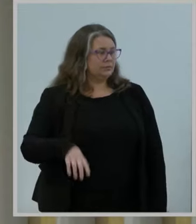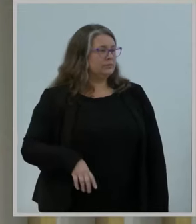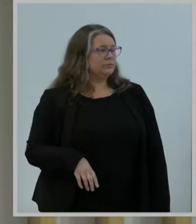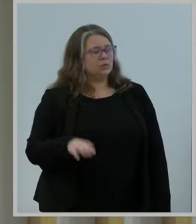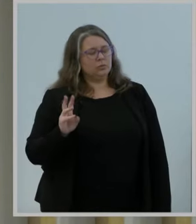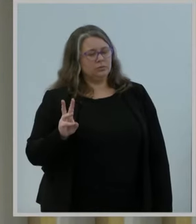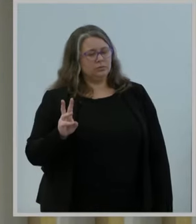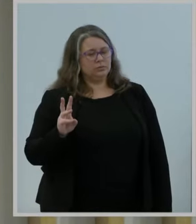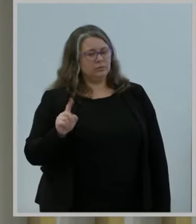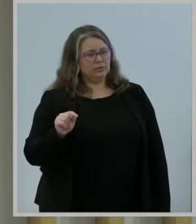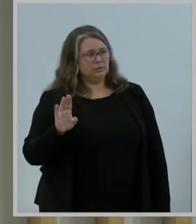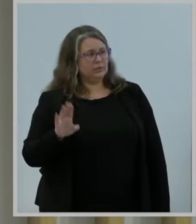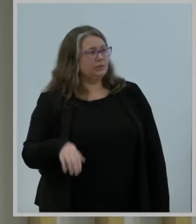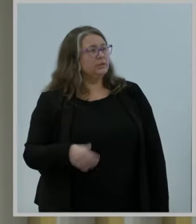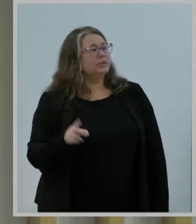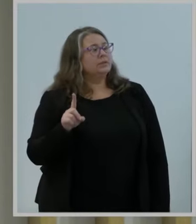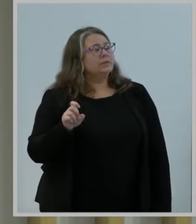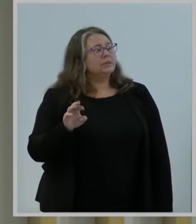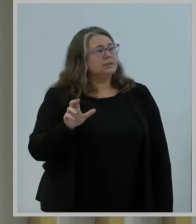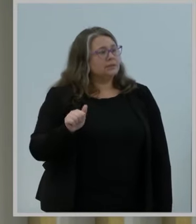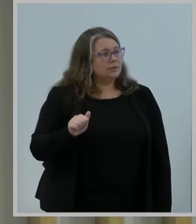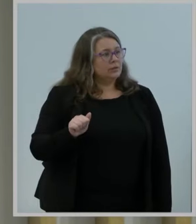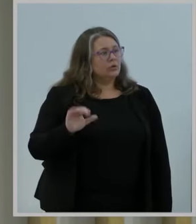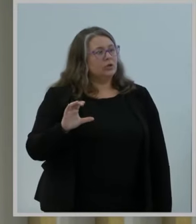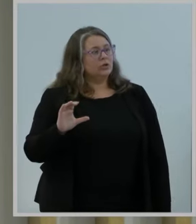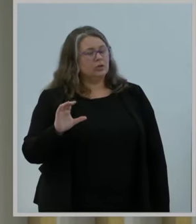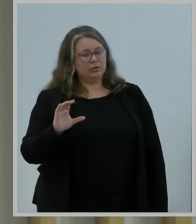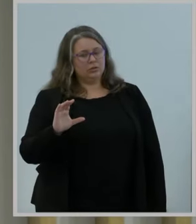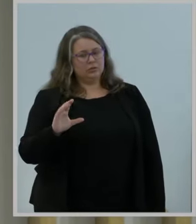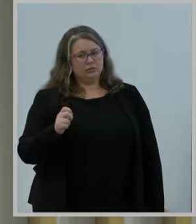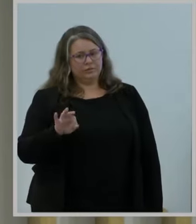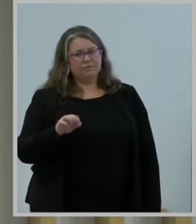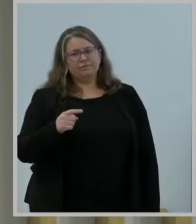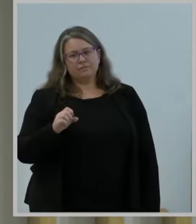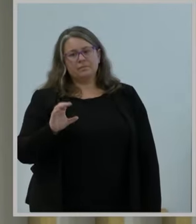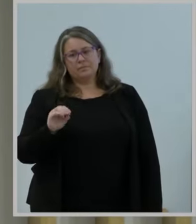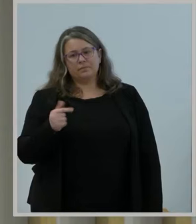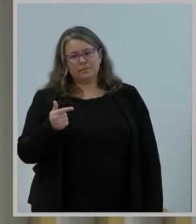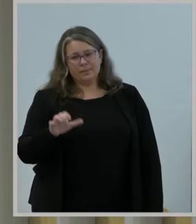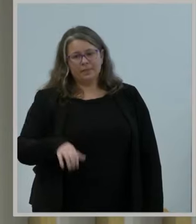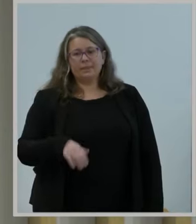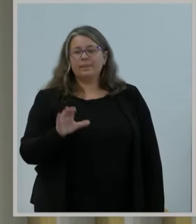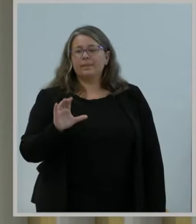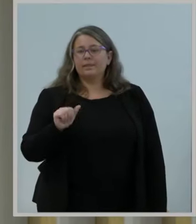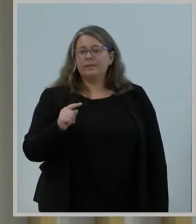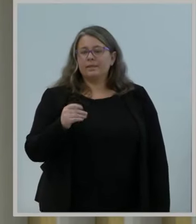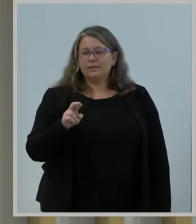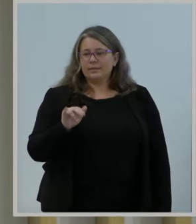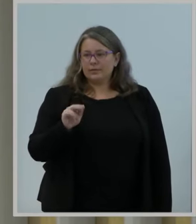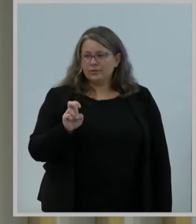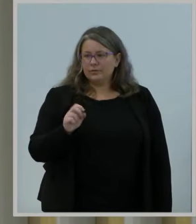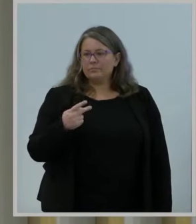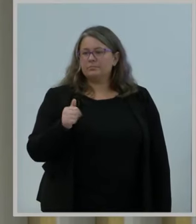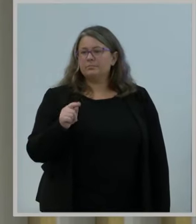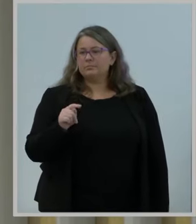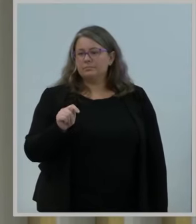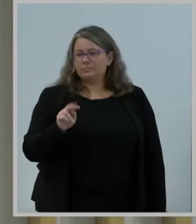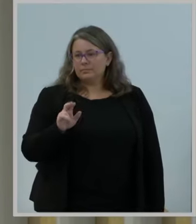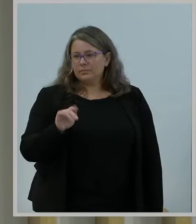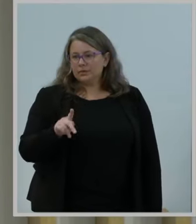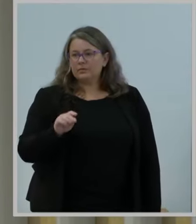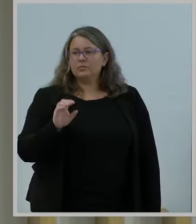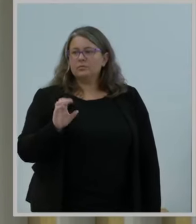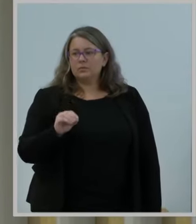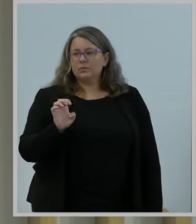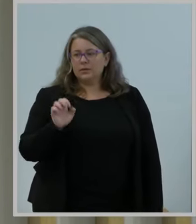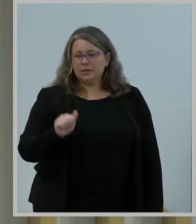Brodersen and Keith McCrickard from the Office of General Counsel. Catherine Matraves and Patrick Sun from the Office of Economics and Analytics. Matthew